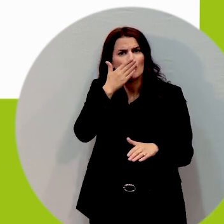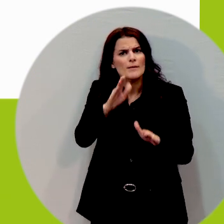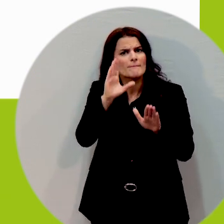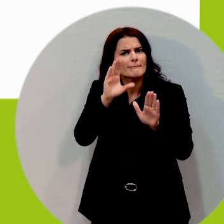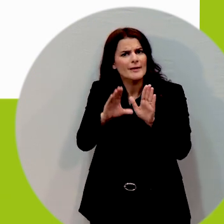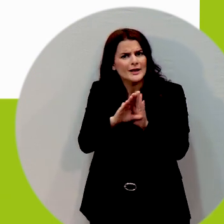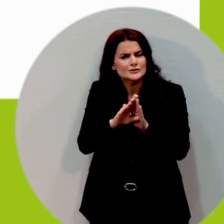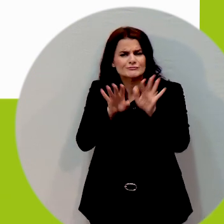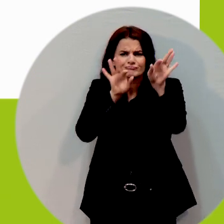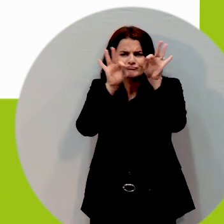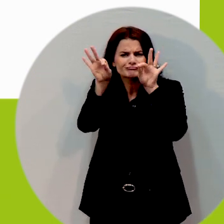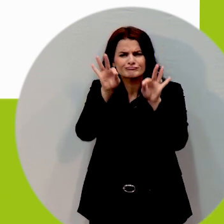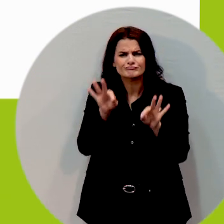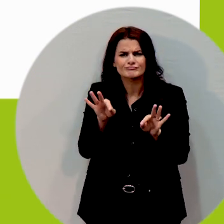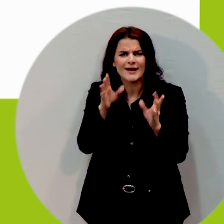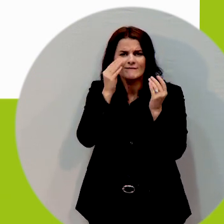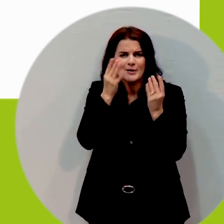equipment